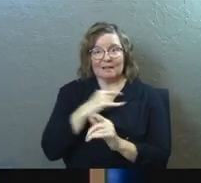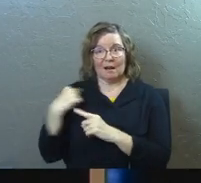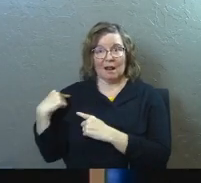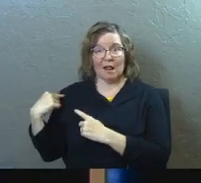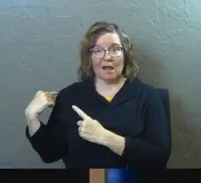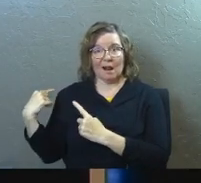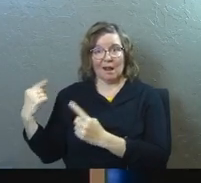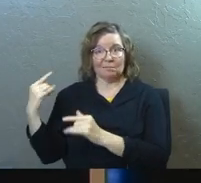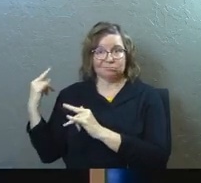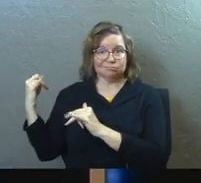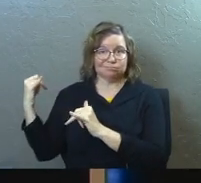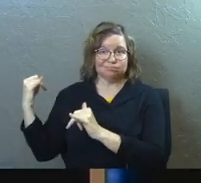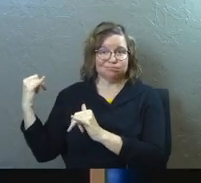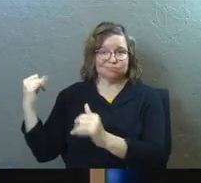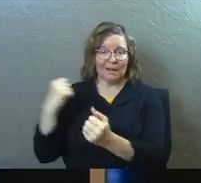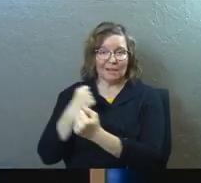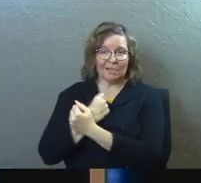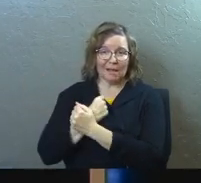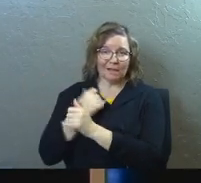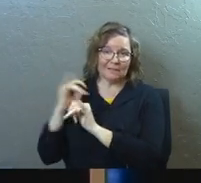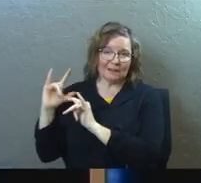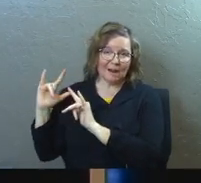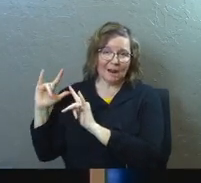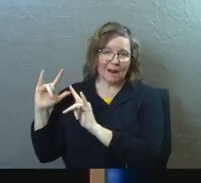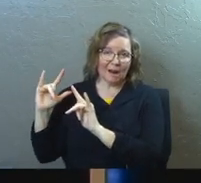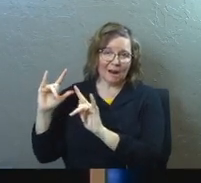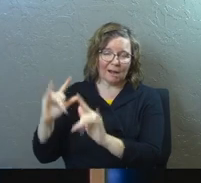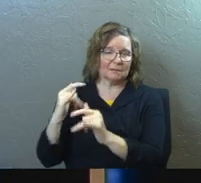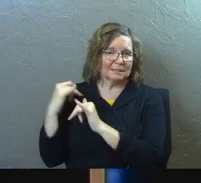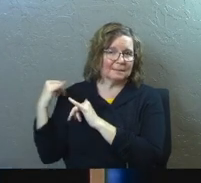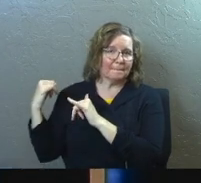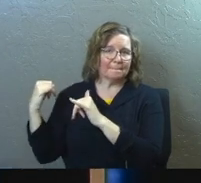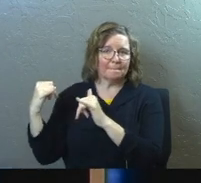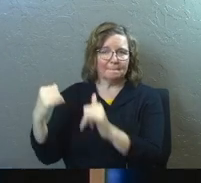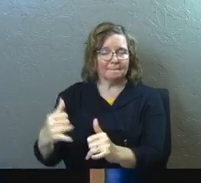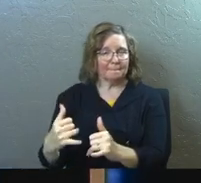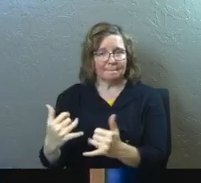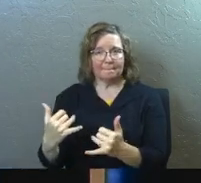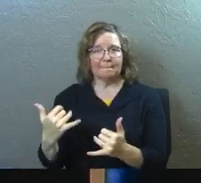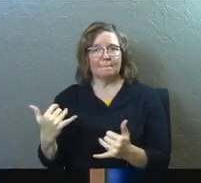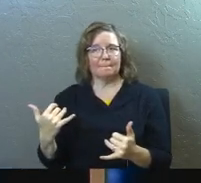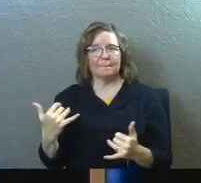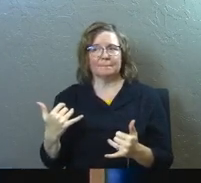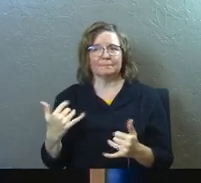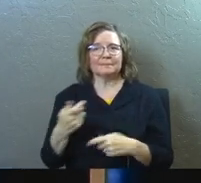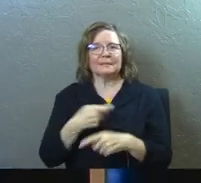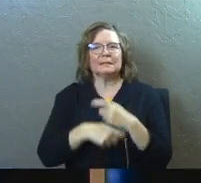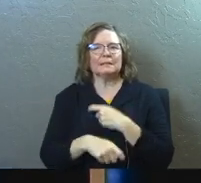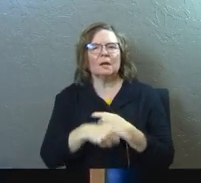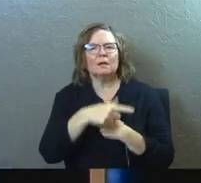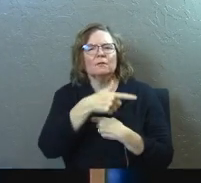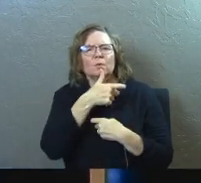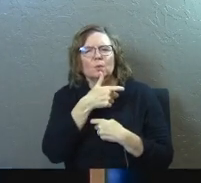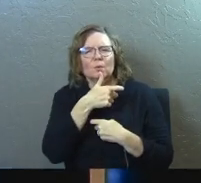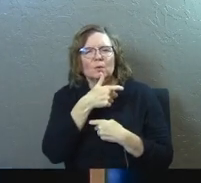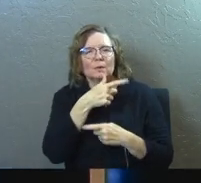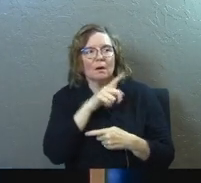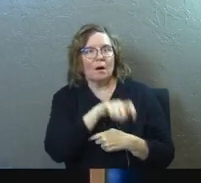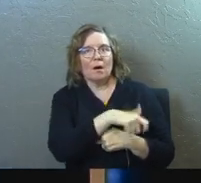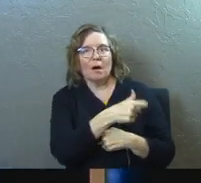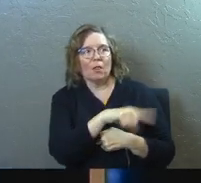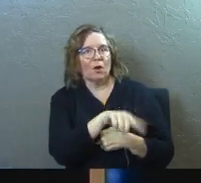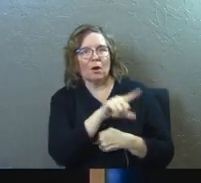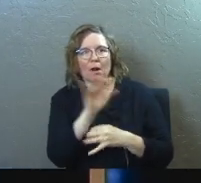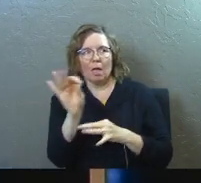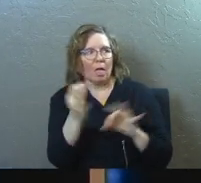that you do today. But love the wife of your youth. Love the wife of your youth. Instead of who? Instead of